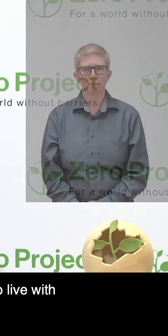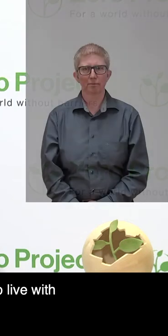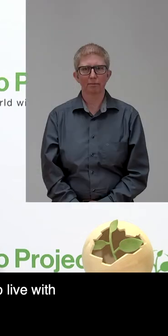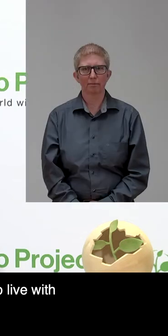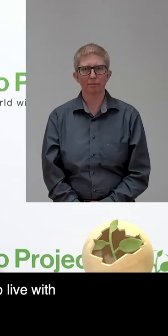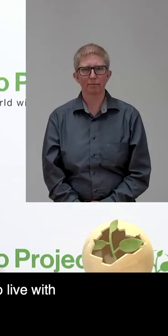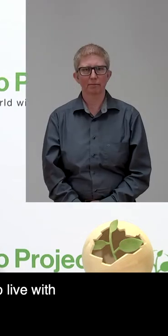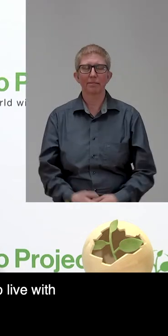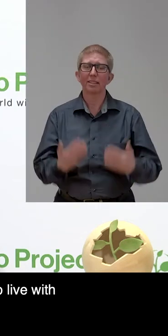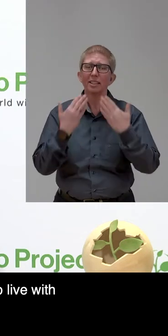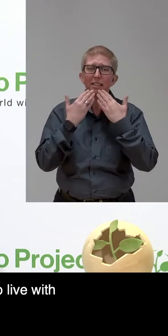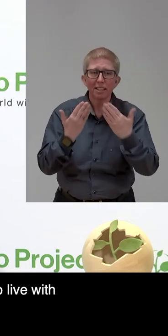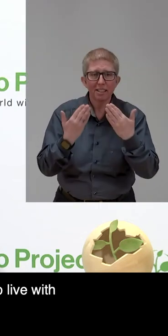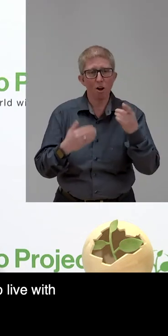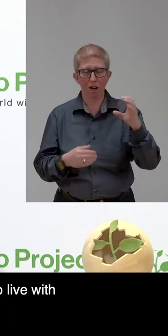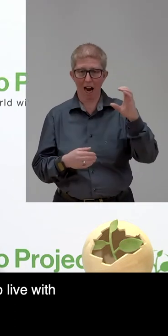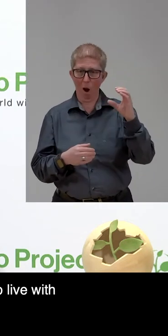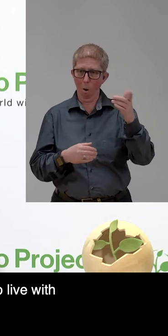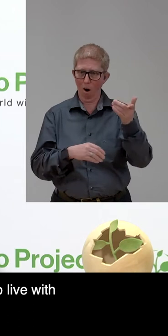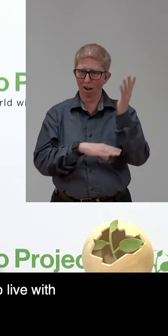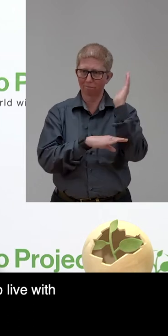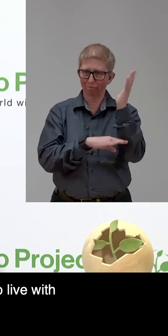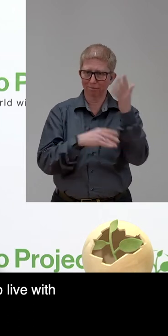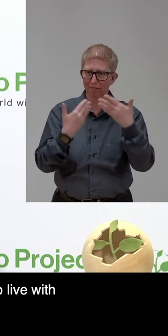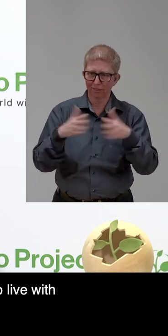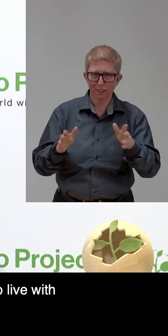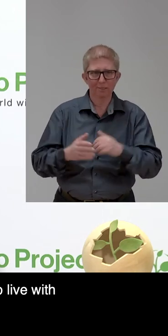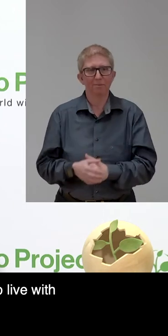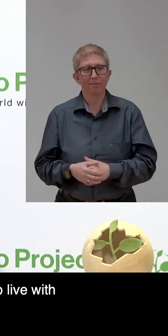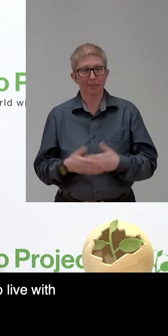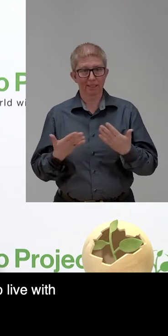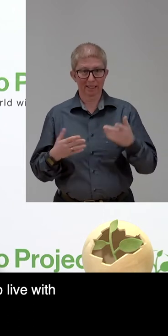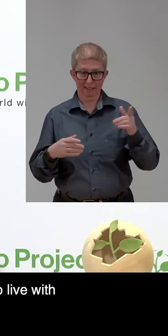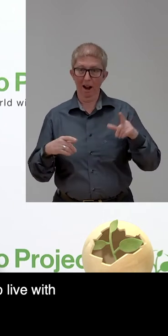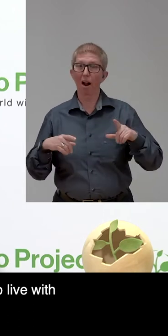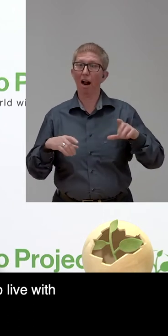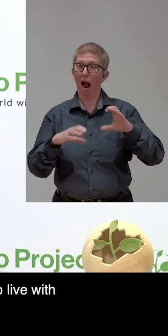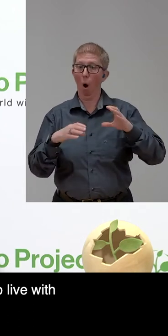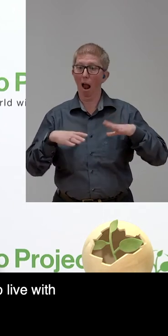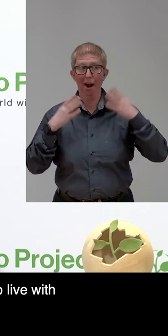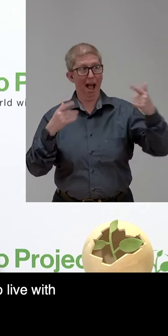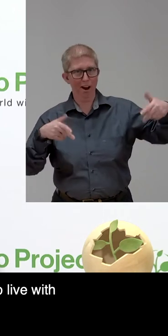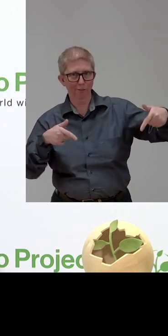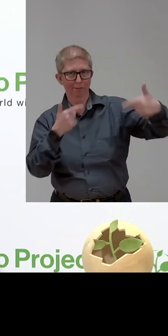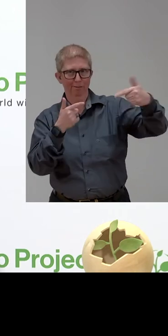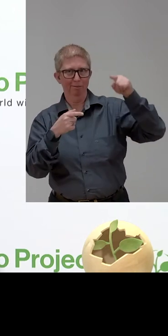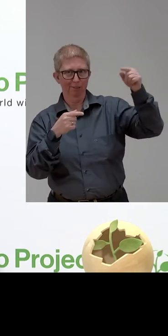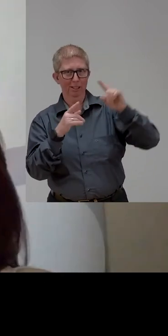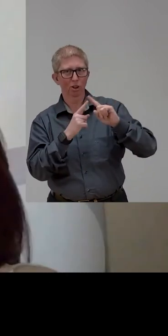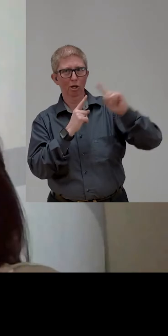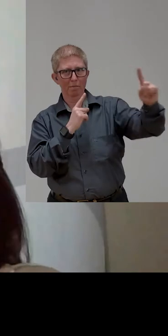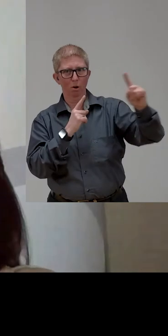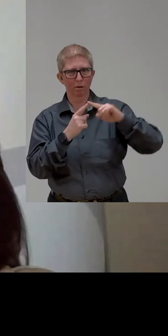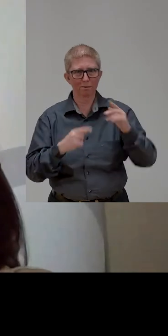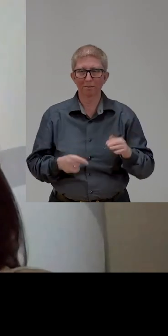Thank you so much, Carola. And now Carola is also live with us. Hello, Carola. Hello. Hi, Michael.